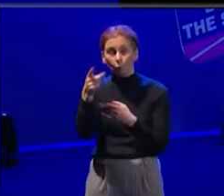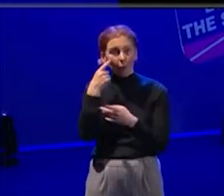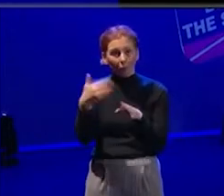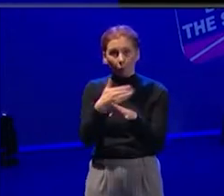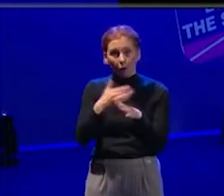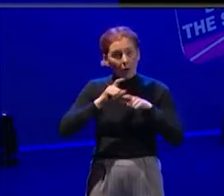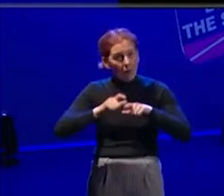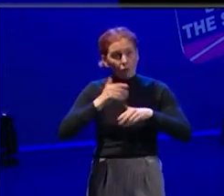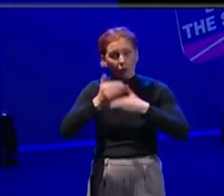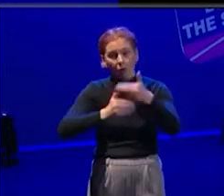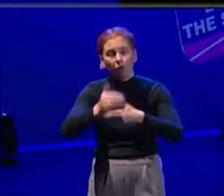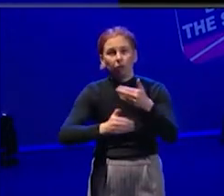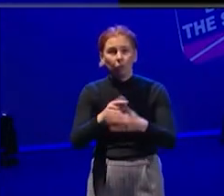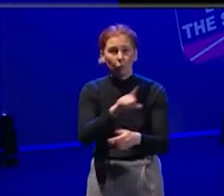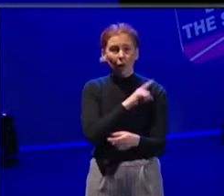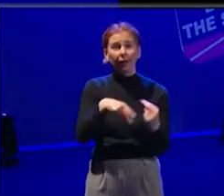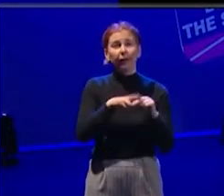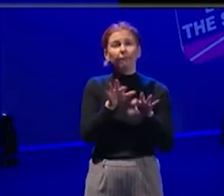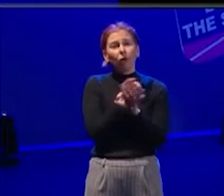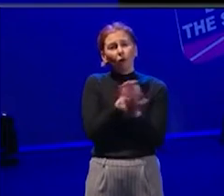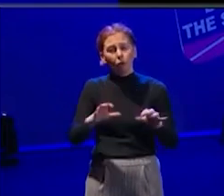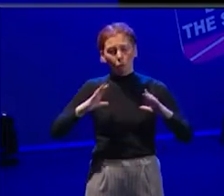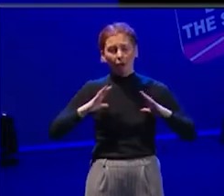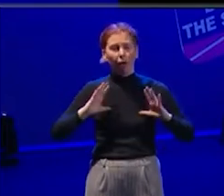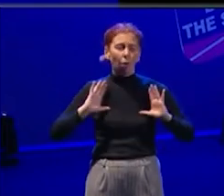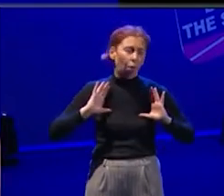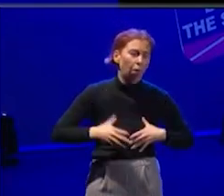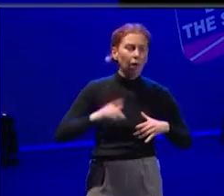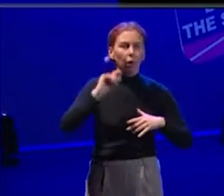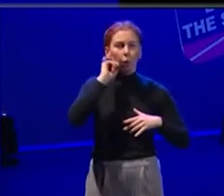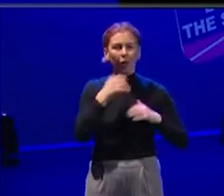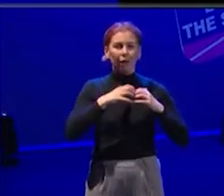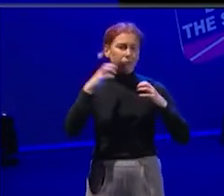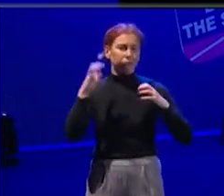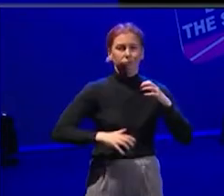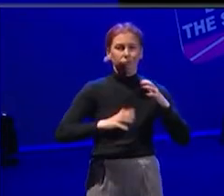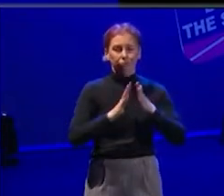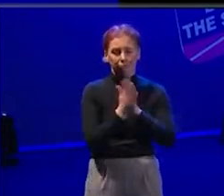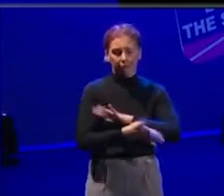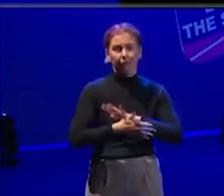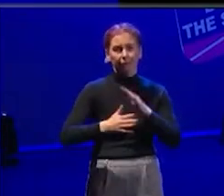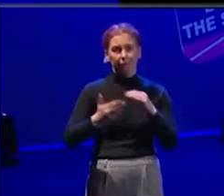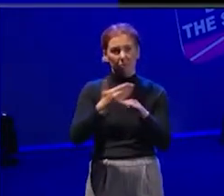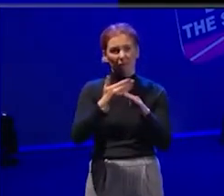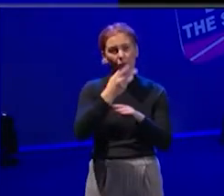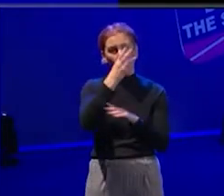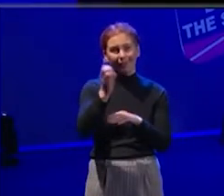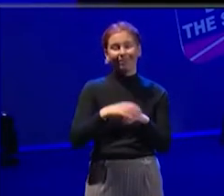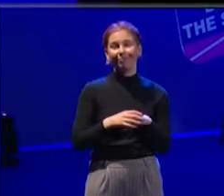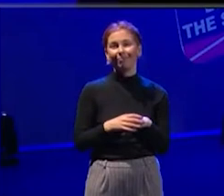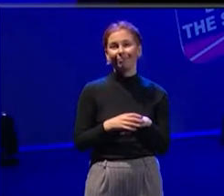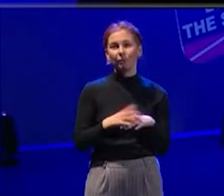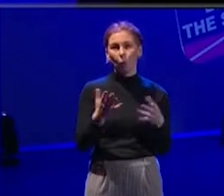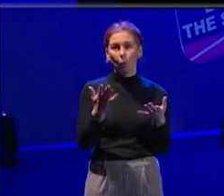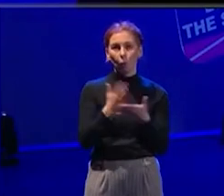to burn out at the age of 30. So I think it's up to us as organizations to create that space for